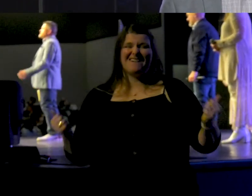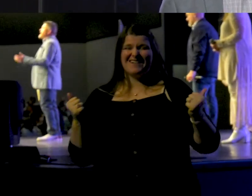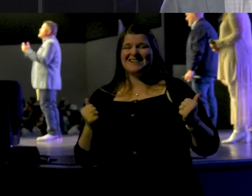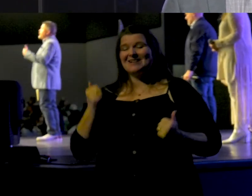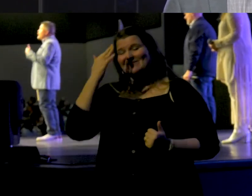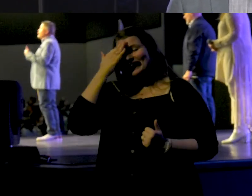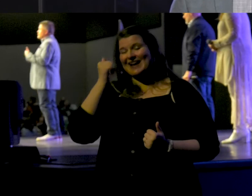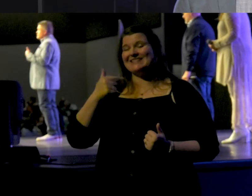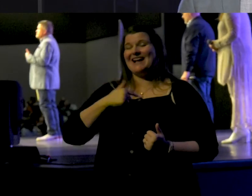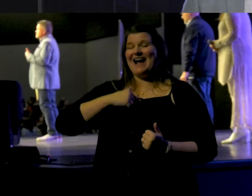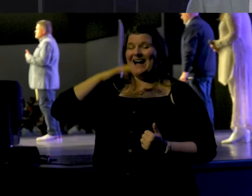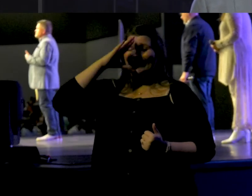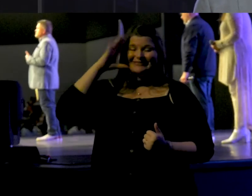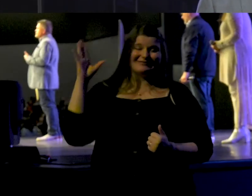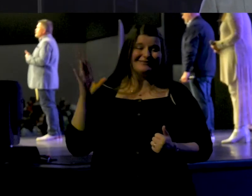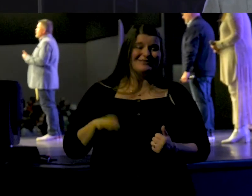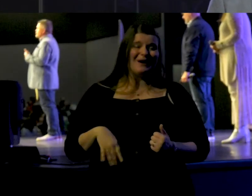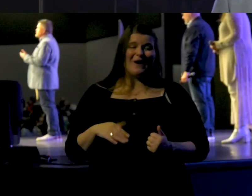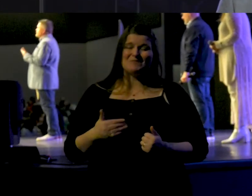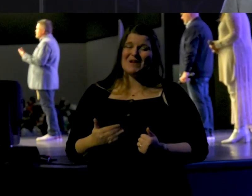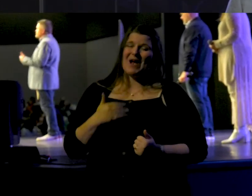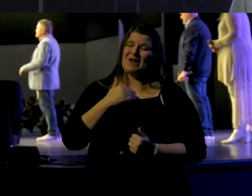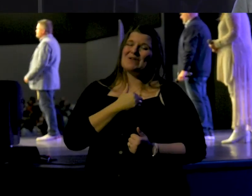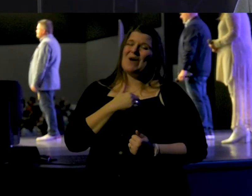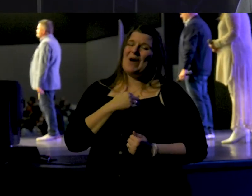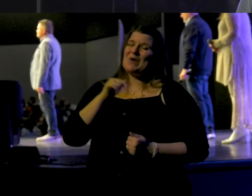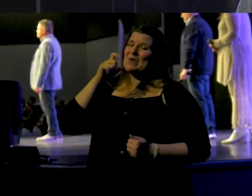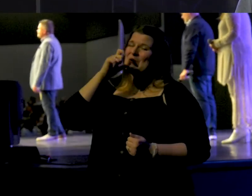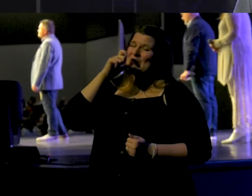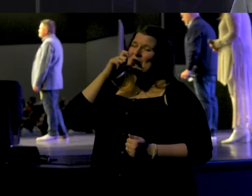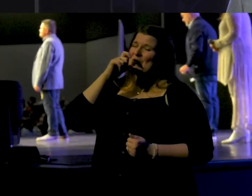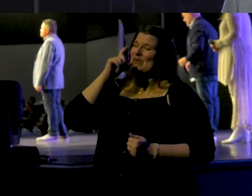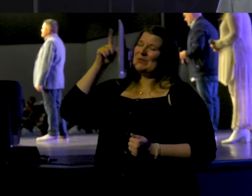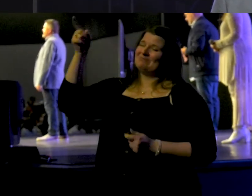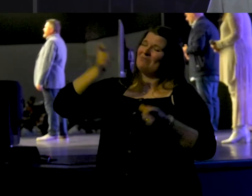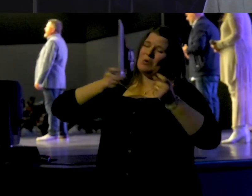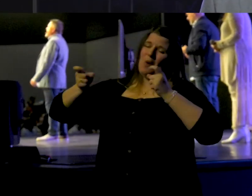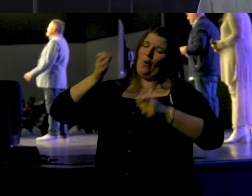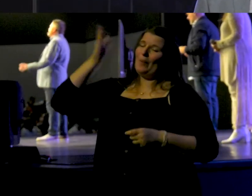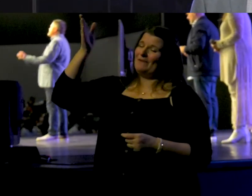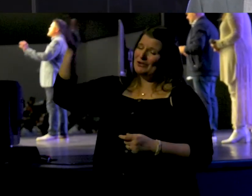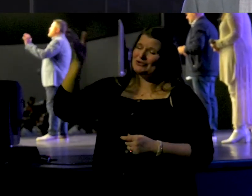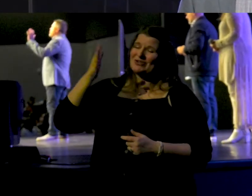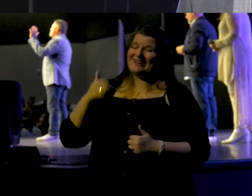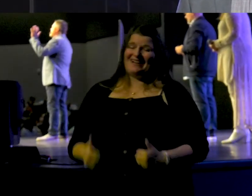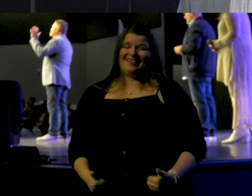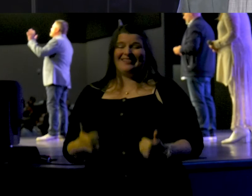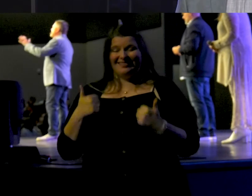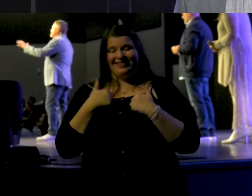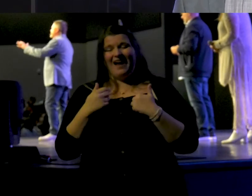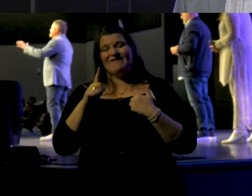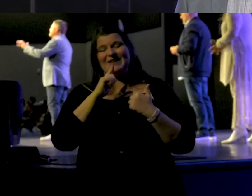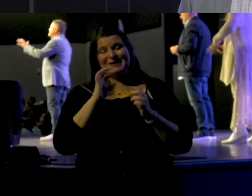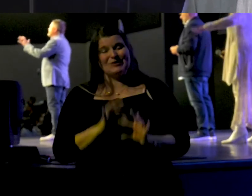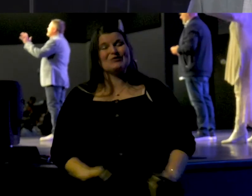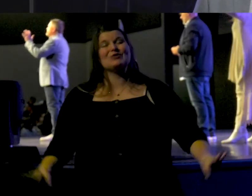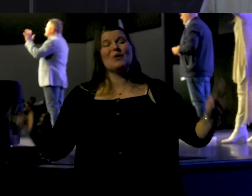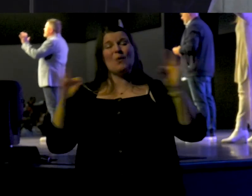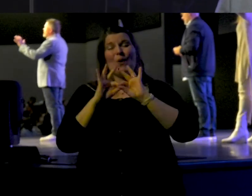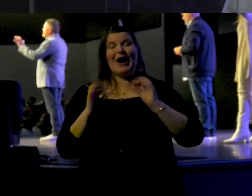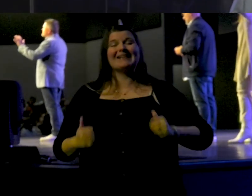Because I know who holds the future. And life is worth the living